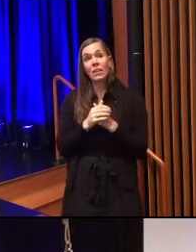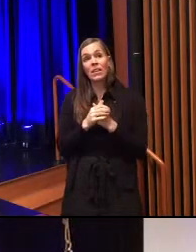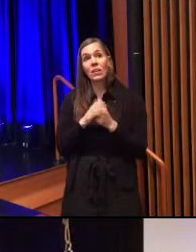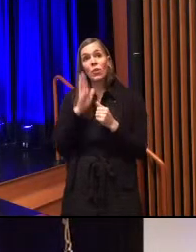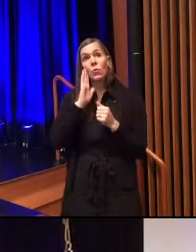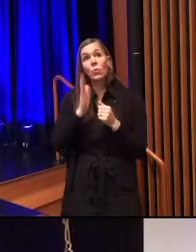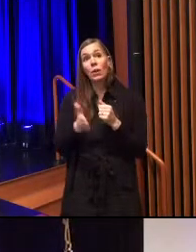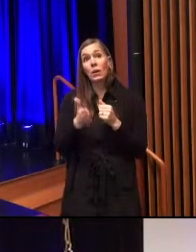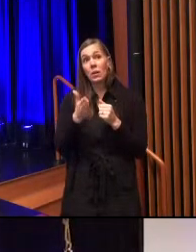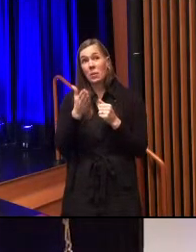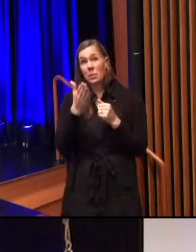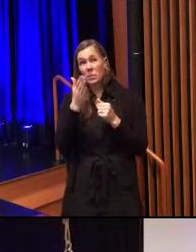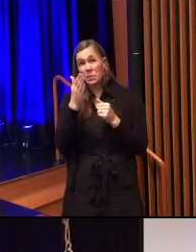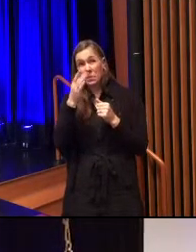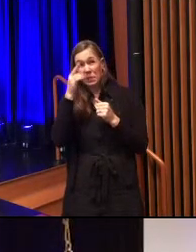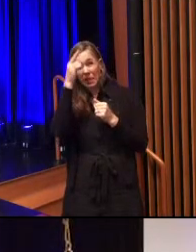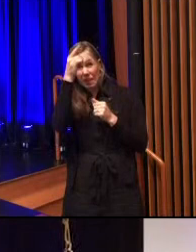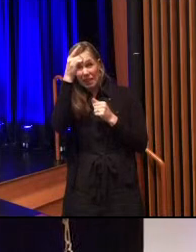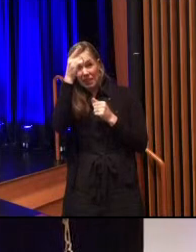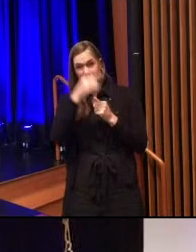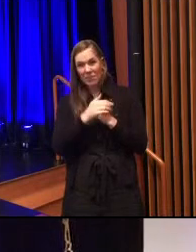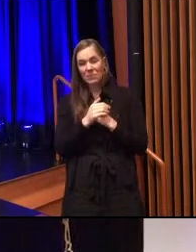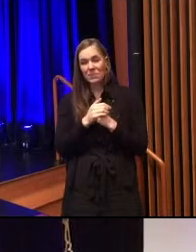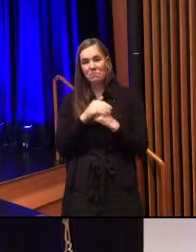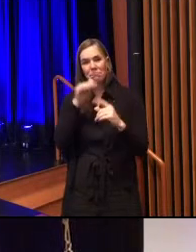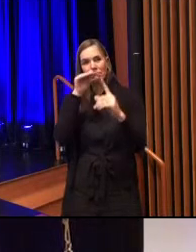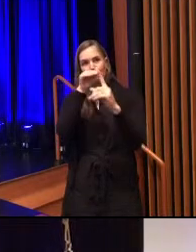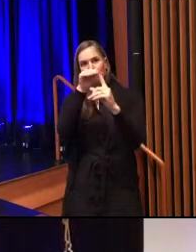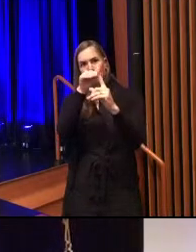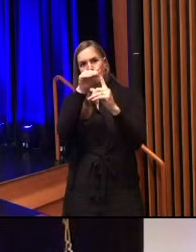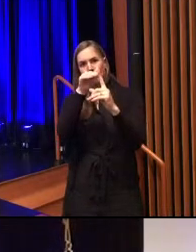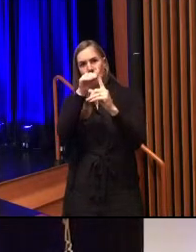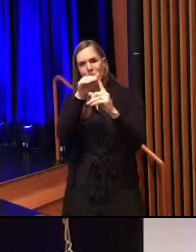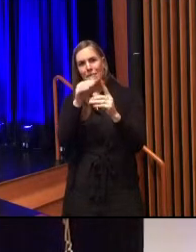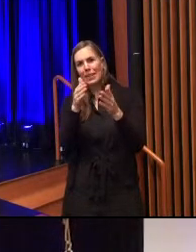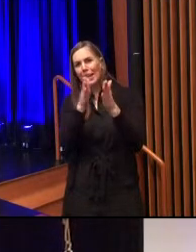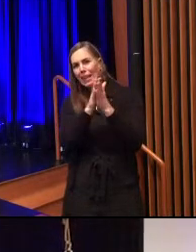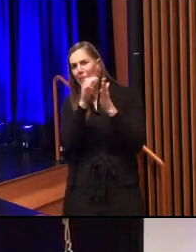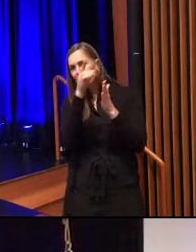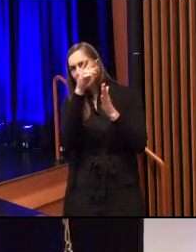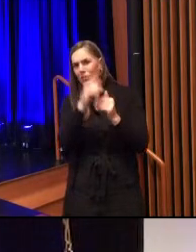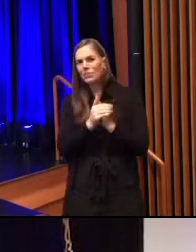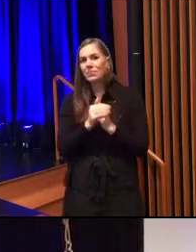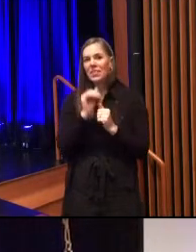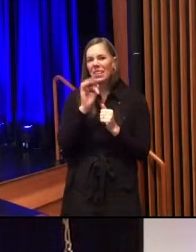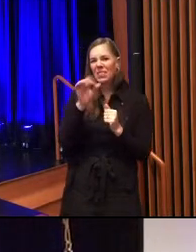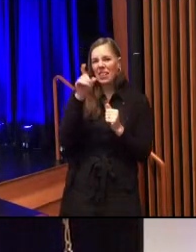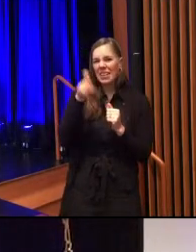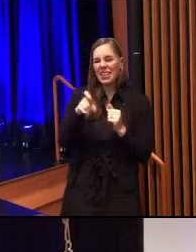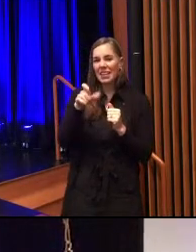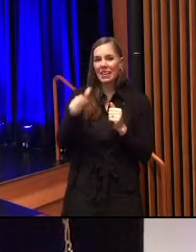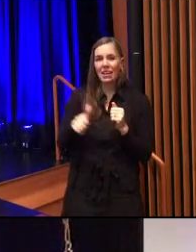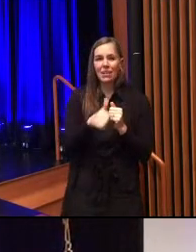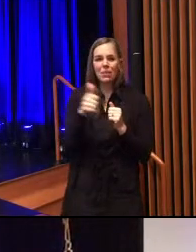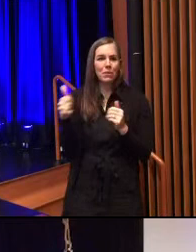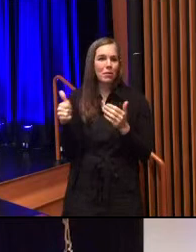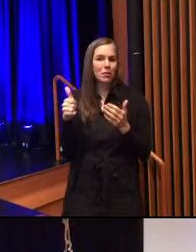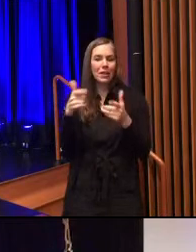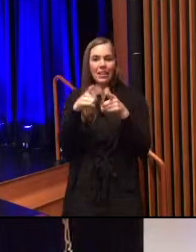We'll be just outside the double doors there and so you can free to go go there if you have other needs.